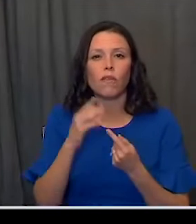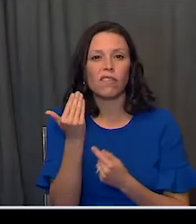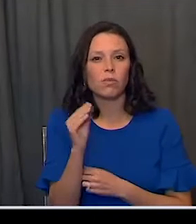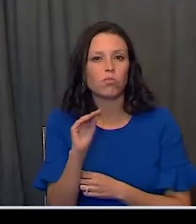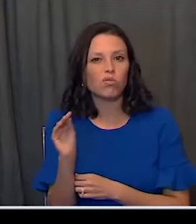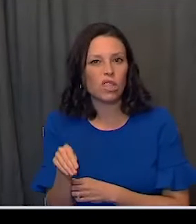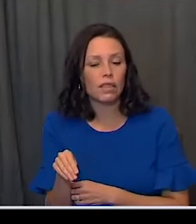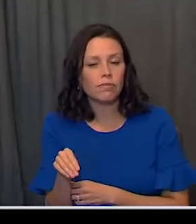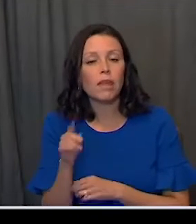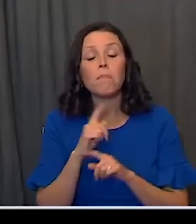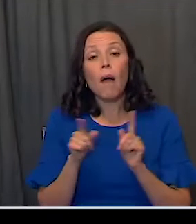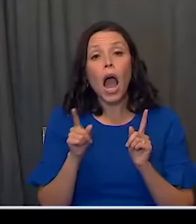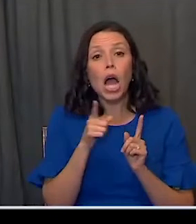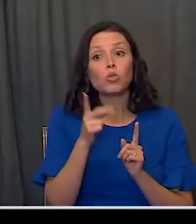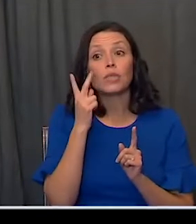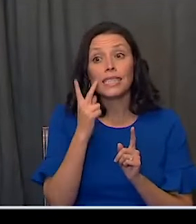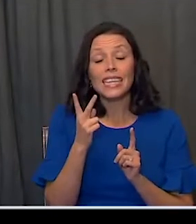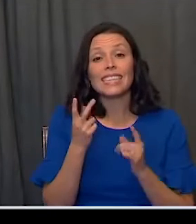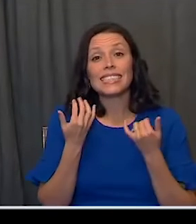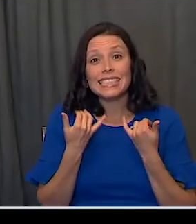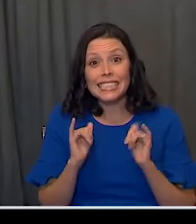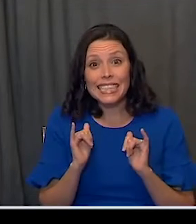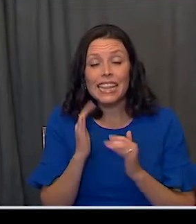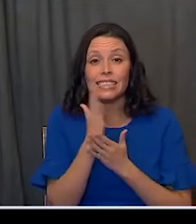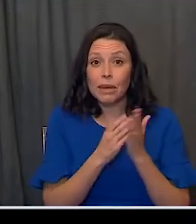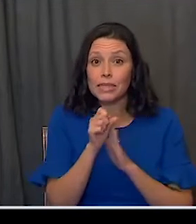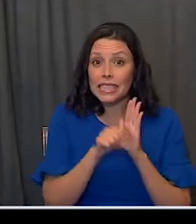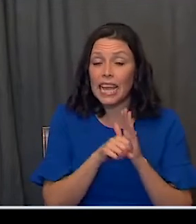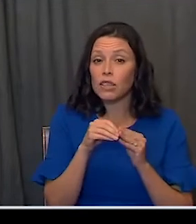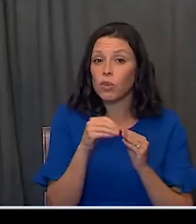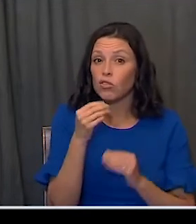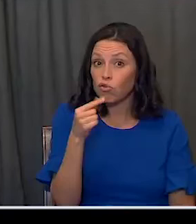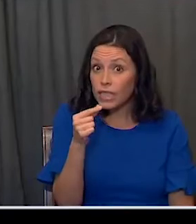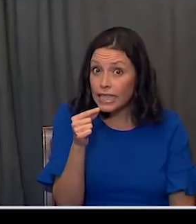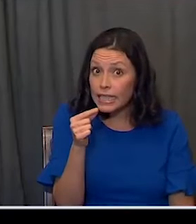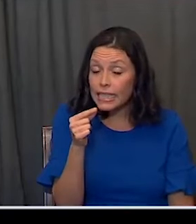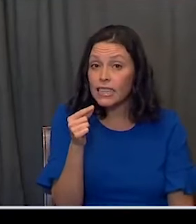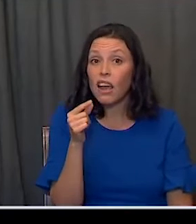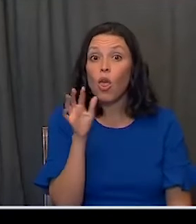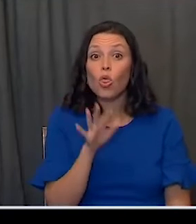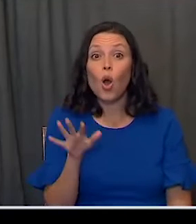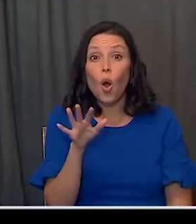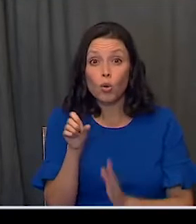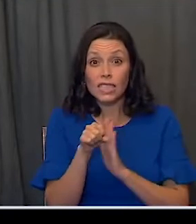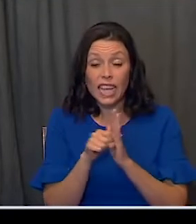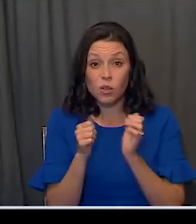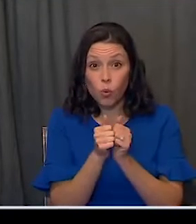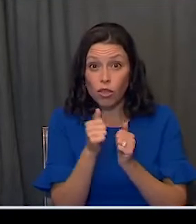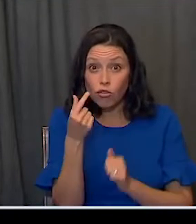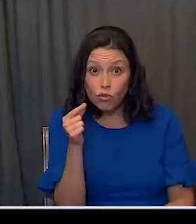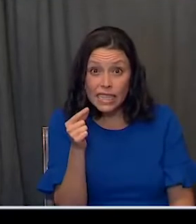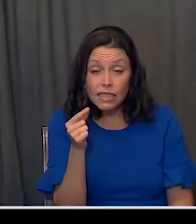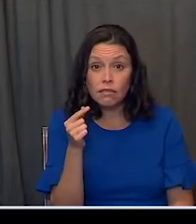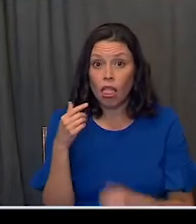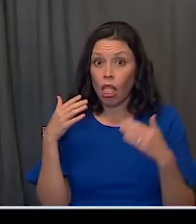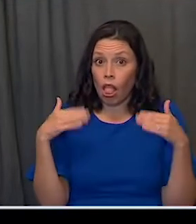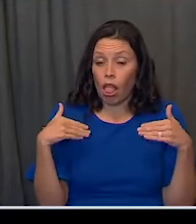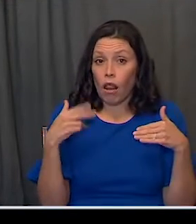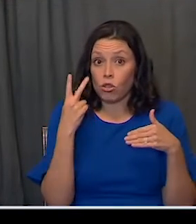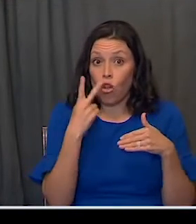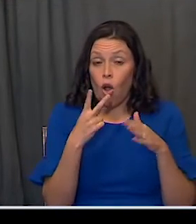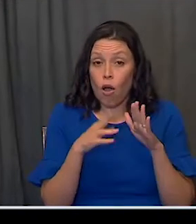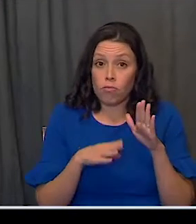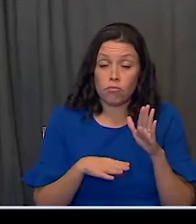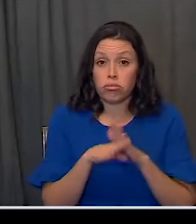15 percent. But you do see that there are still states in the green areas. And to all of those states that have not seen this